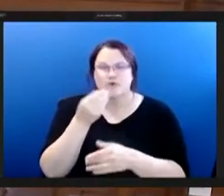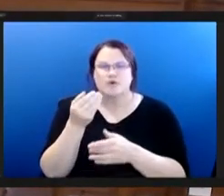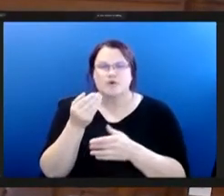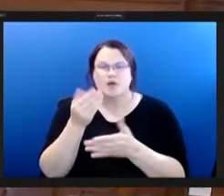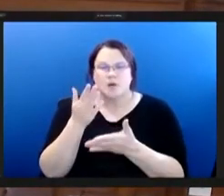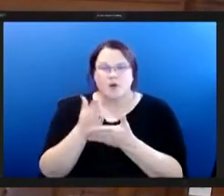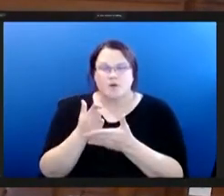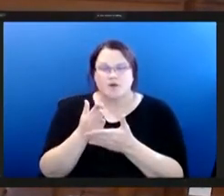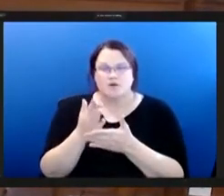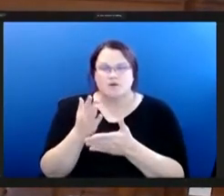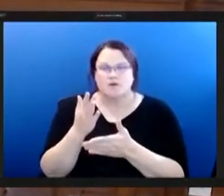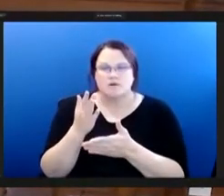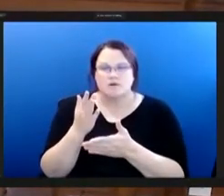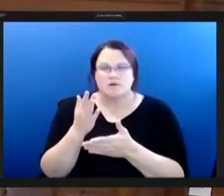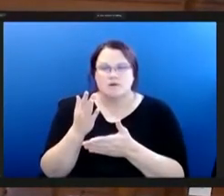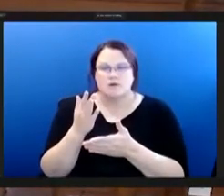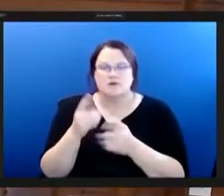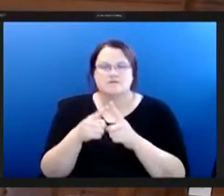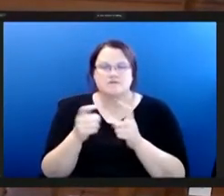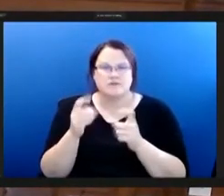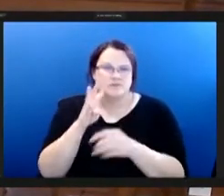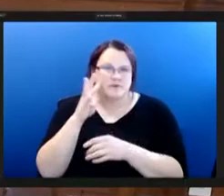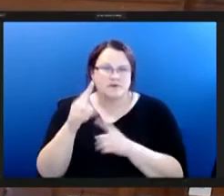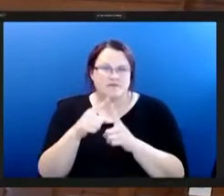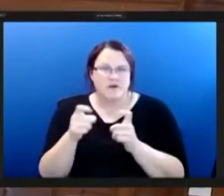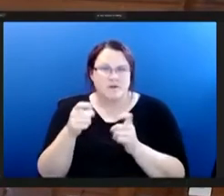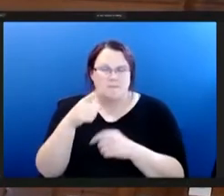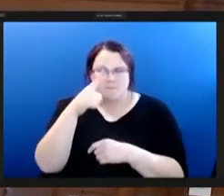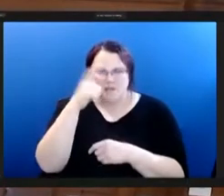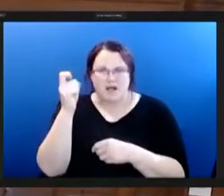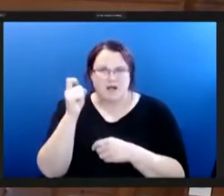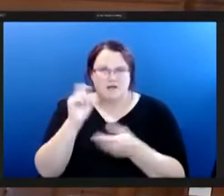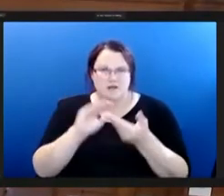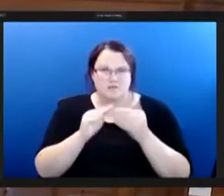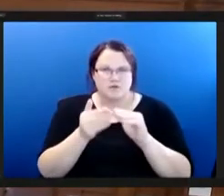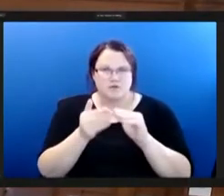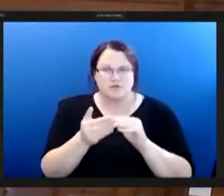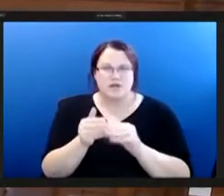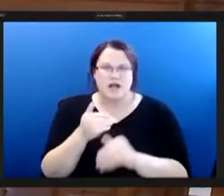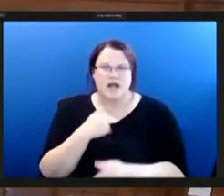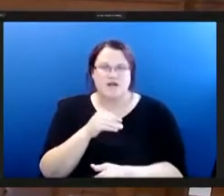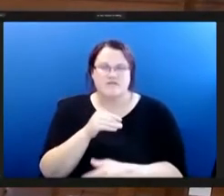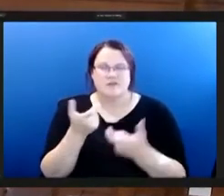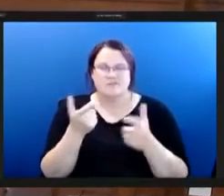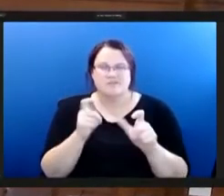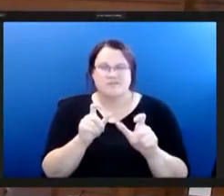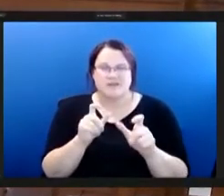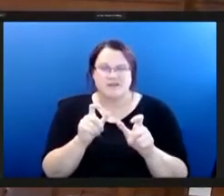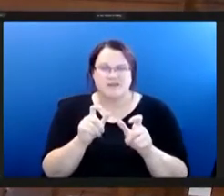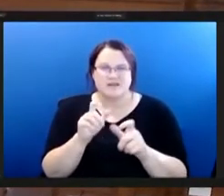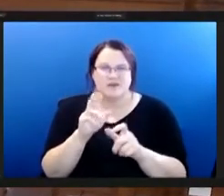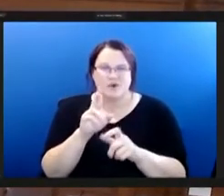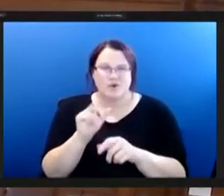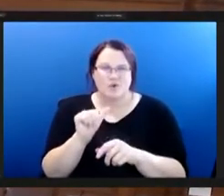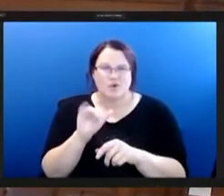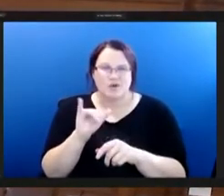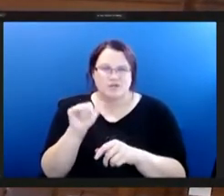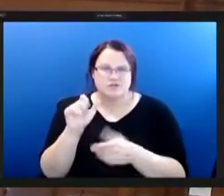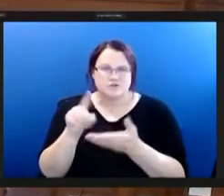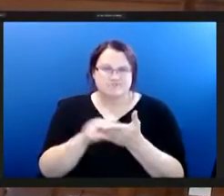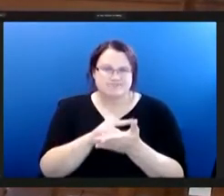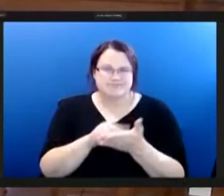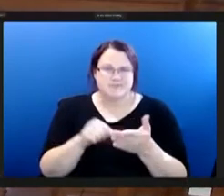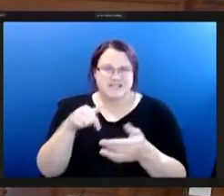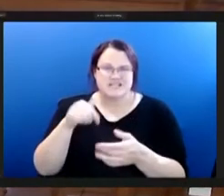purposeful divestment from black communities and is one of the reasons we have such great racial disparities in this city nearly three years ago